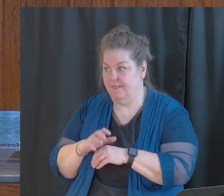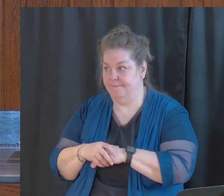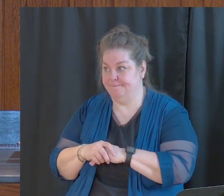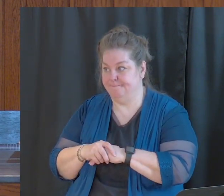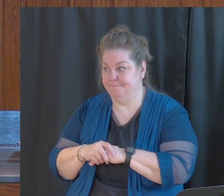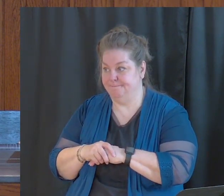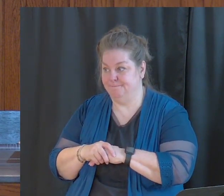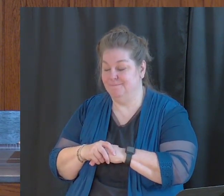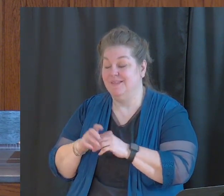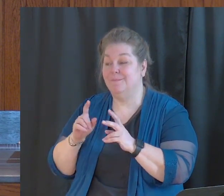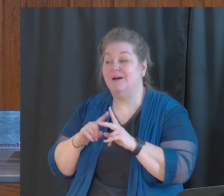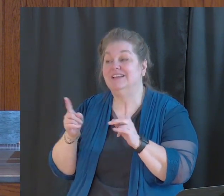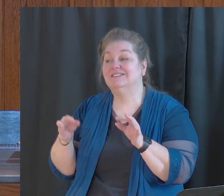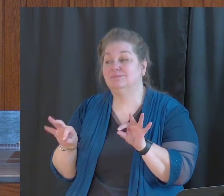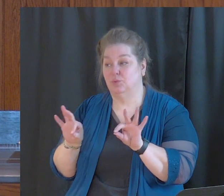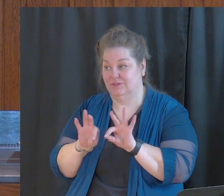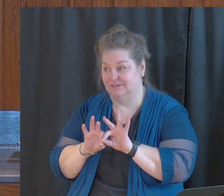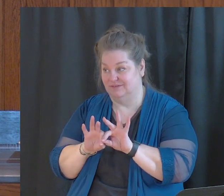But they're important.